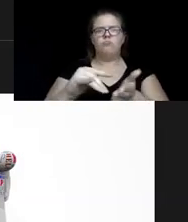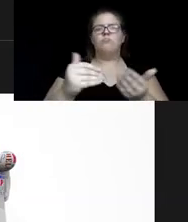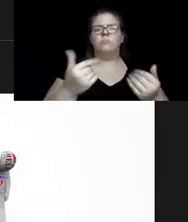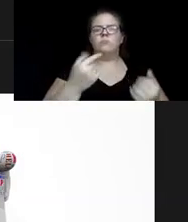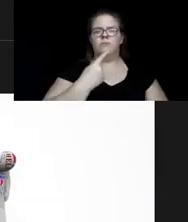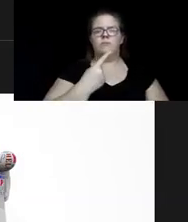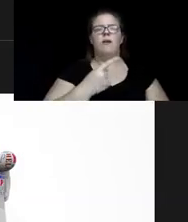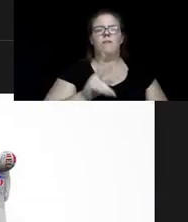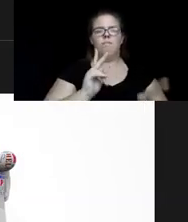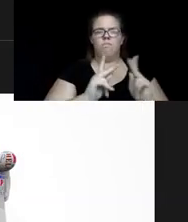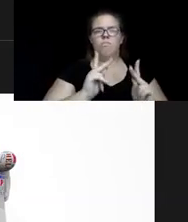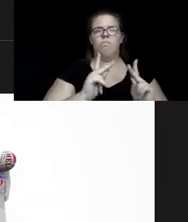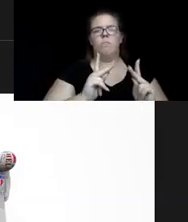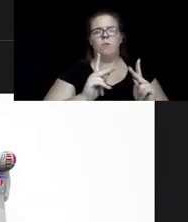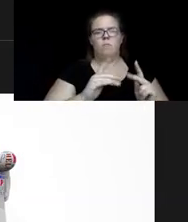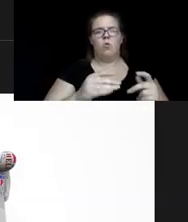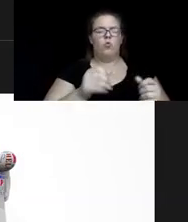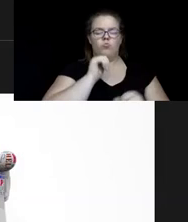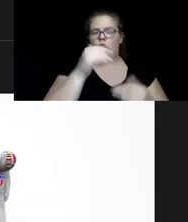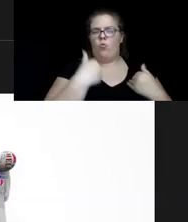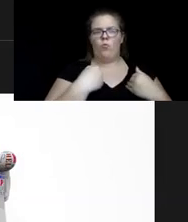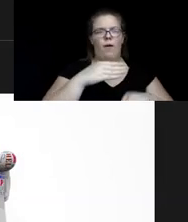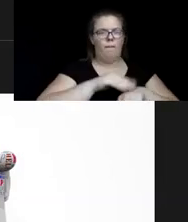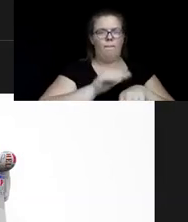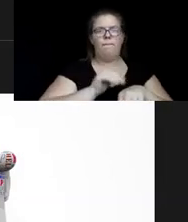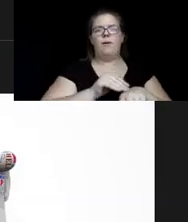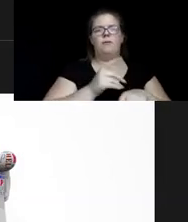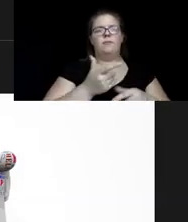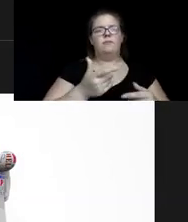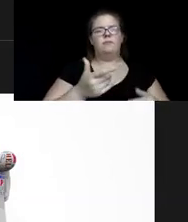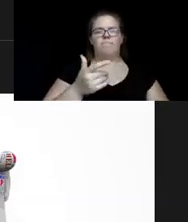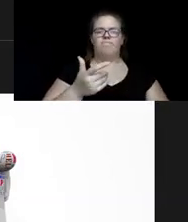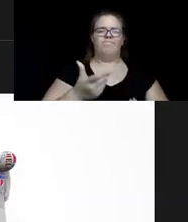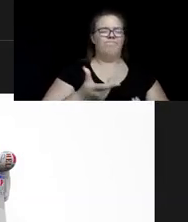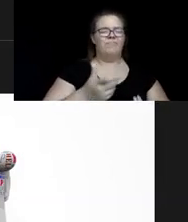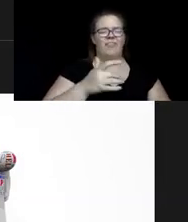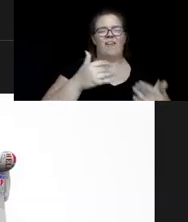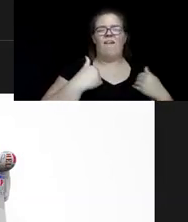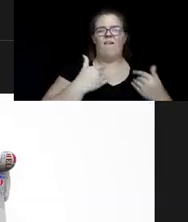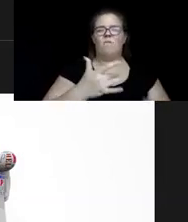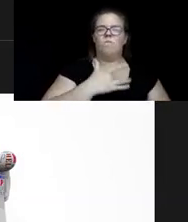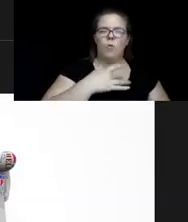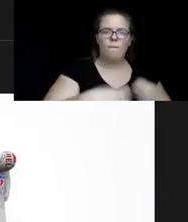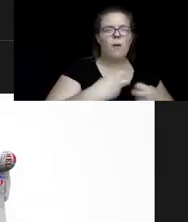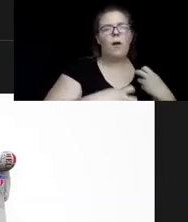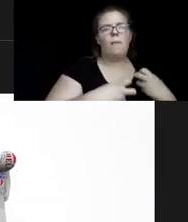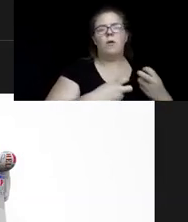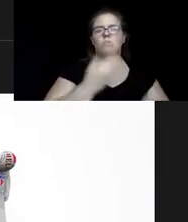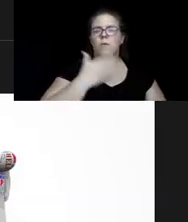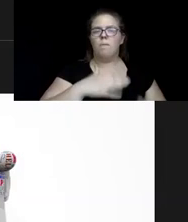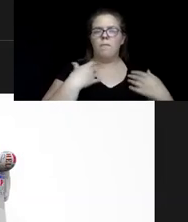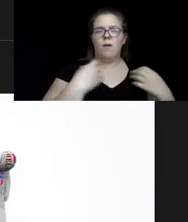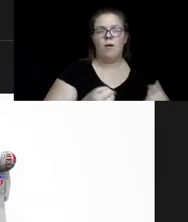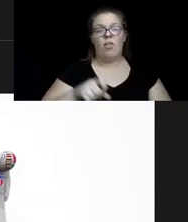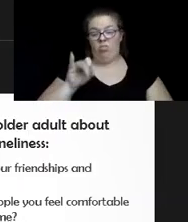with a similar condition of heart problems, very much better and had a much better outcome with their health from having a pet.